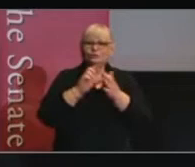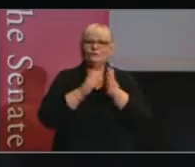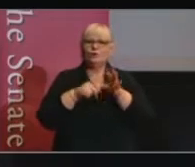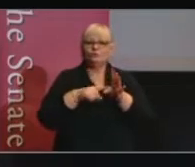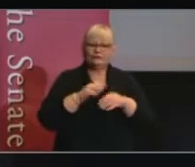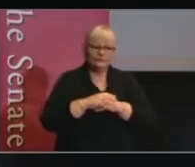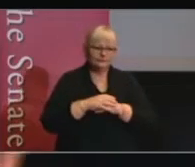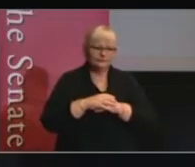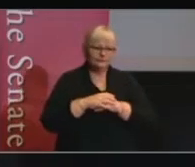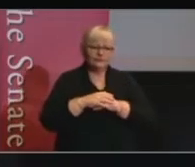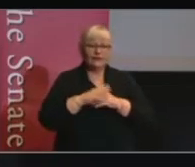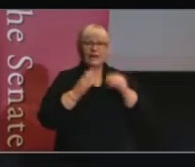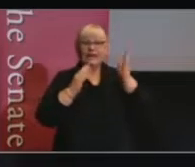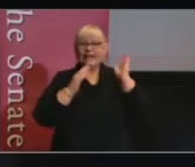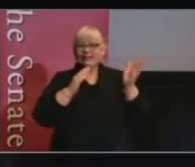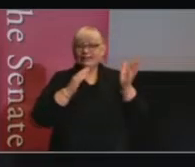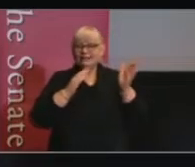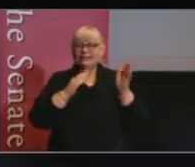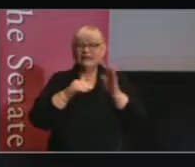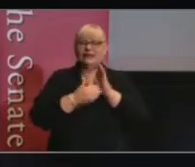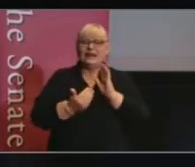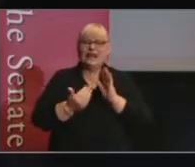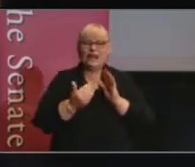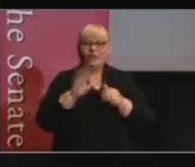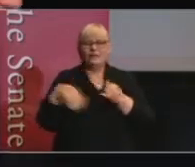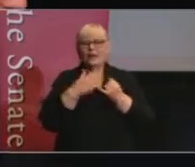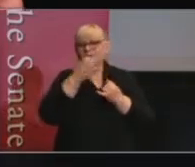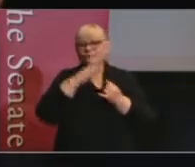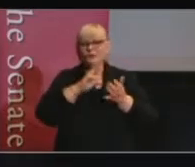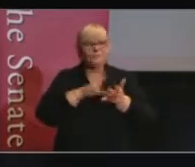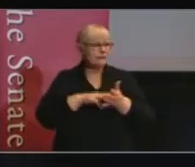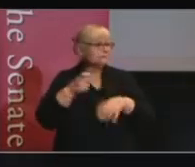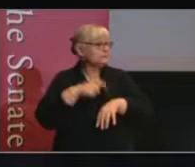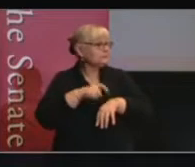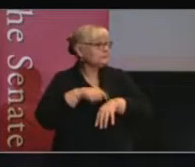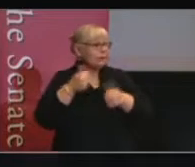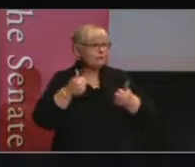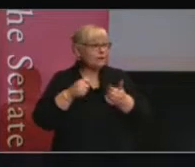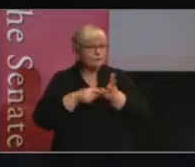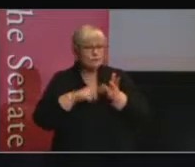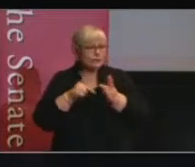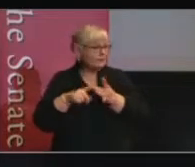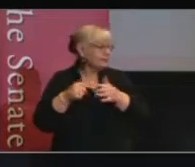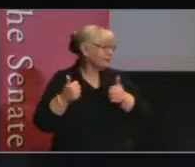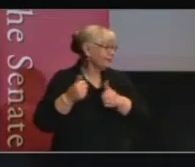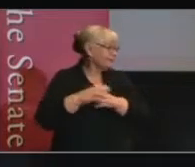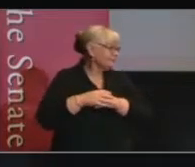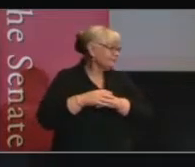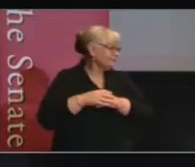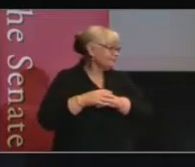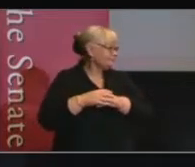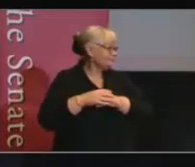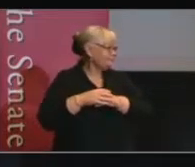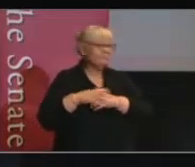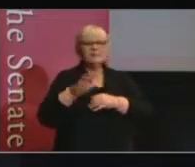And this is really where I want to turn to now in the last couple of minutes. How am I going for time, Tony? I'm nearly at